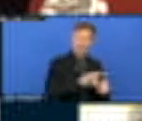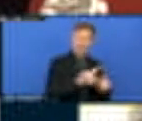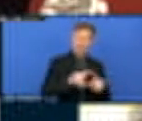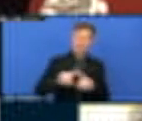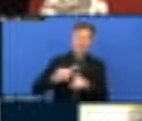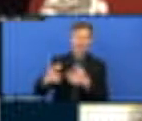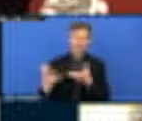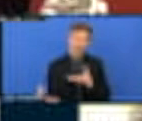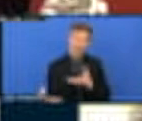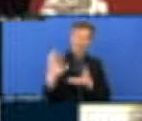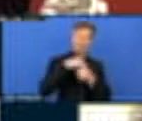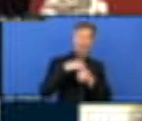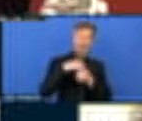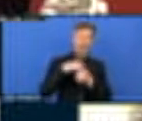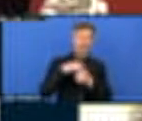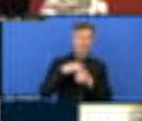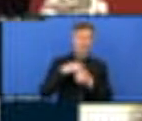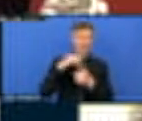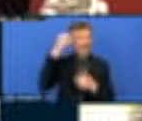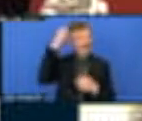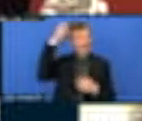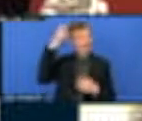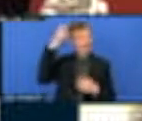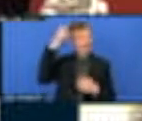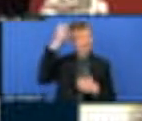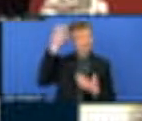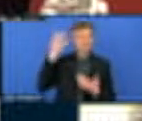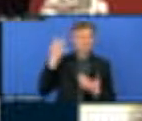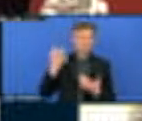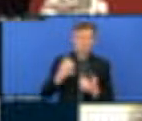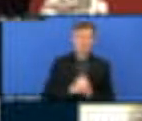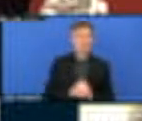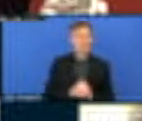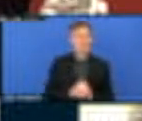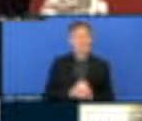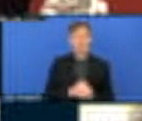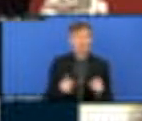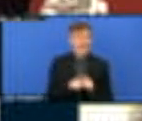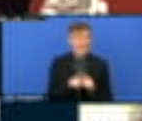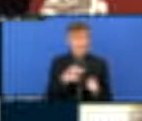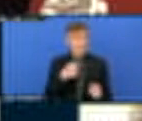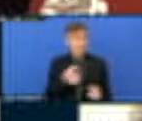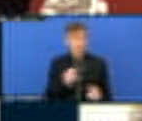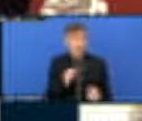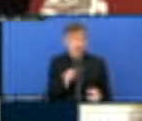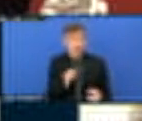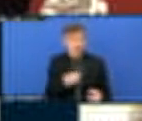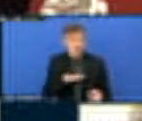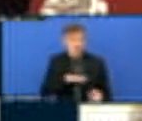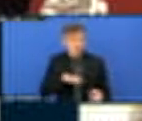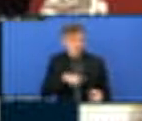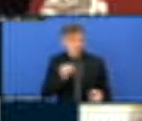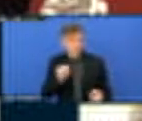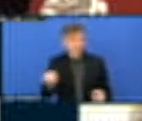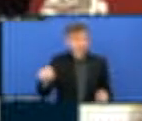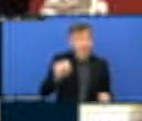give information, disseminate the different reports that we have provided at the national level.